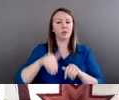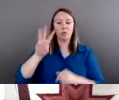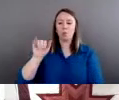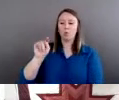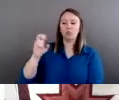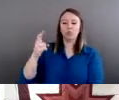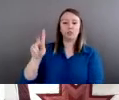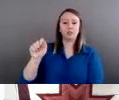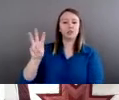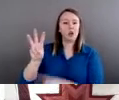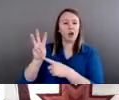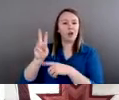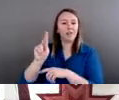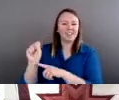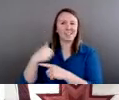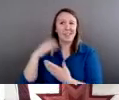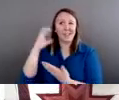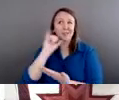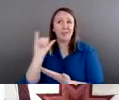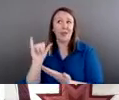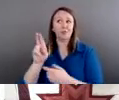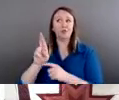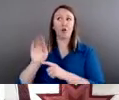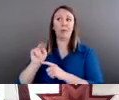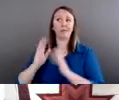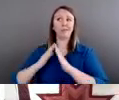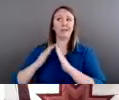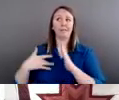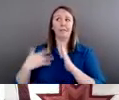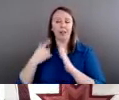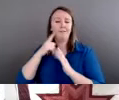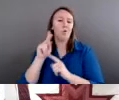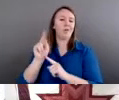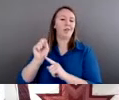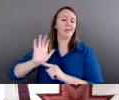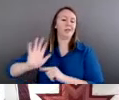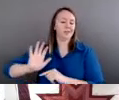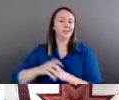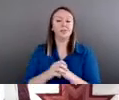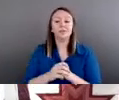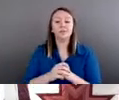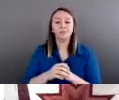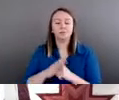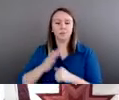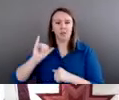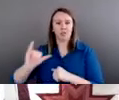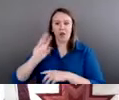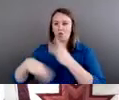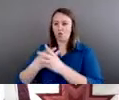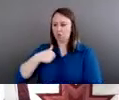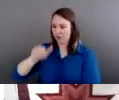urban for Kansas. And in that world, I was not someone that